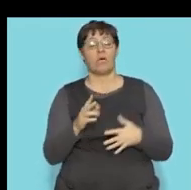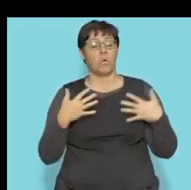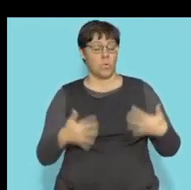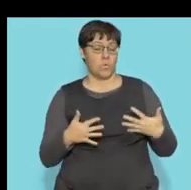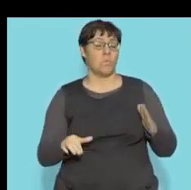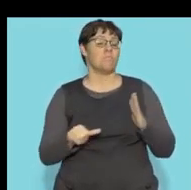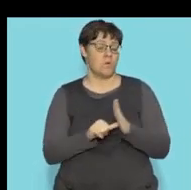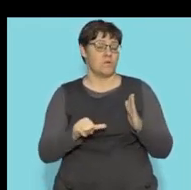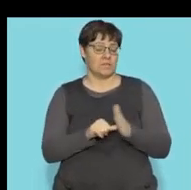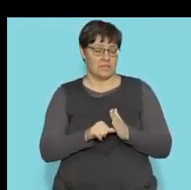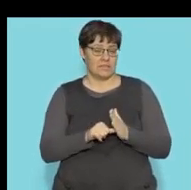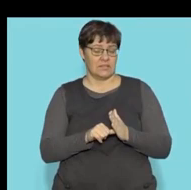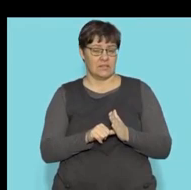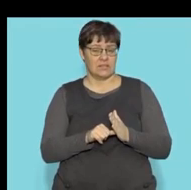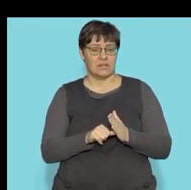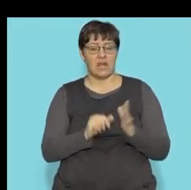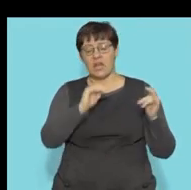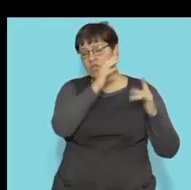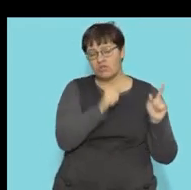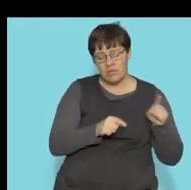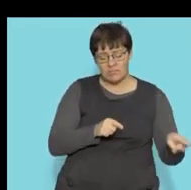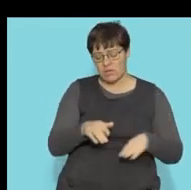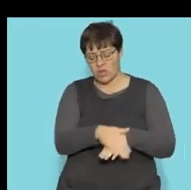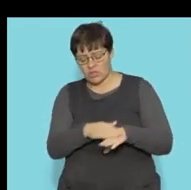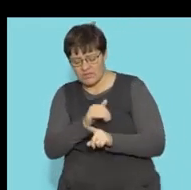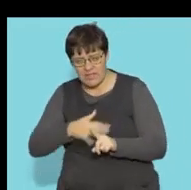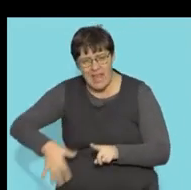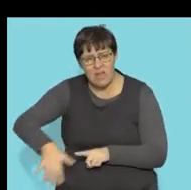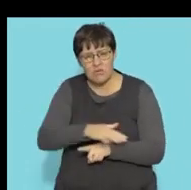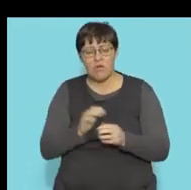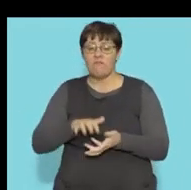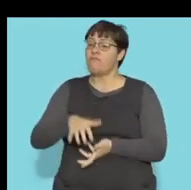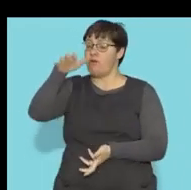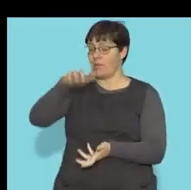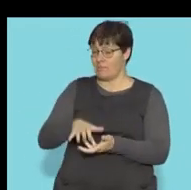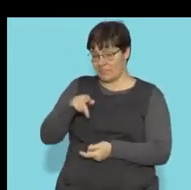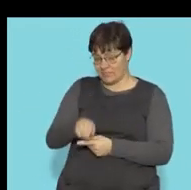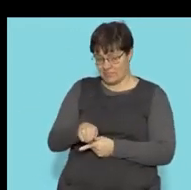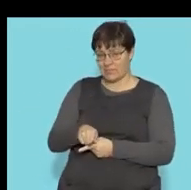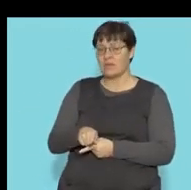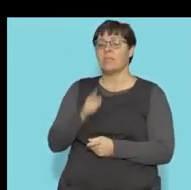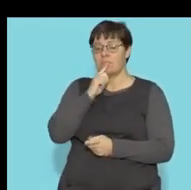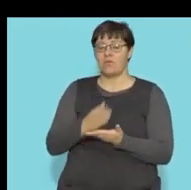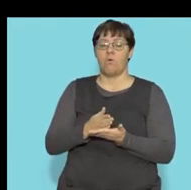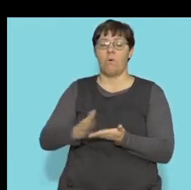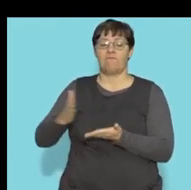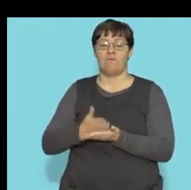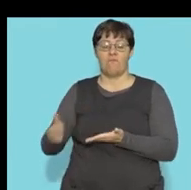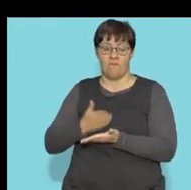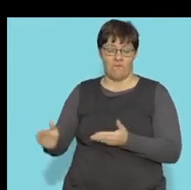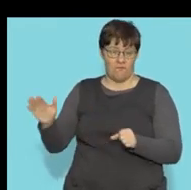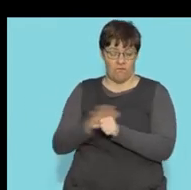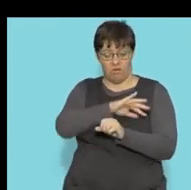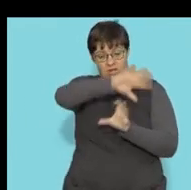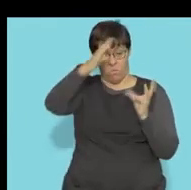to any indication that any shapes, surface areas, all volumes that have been removed from the